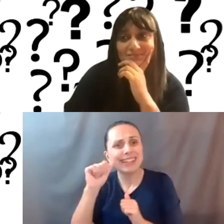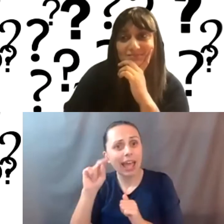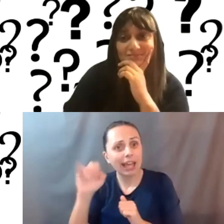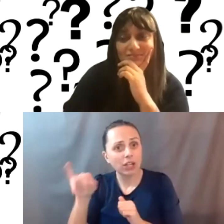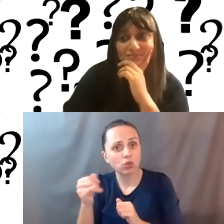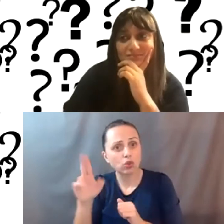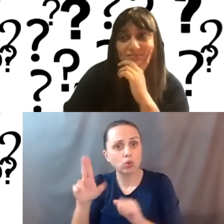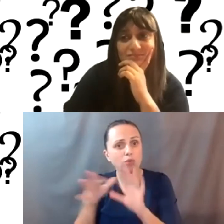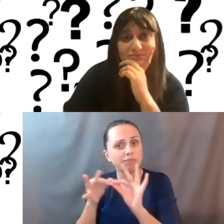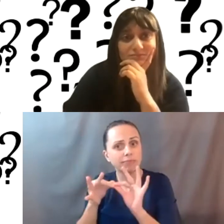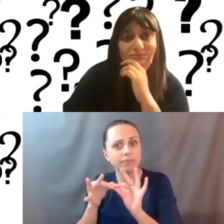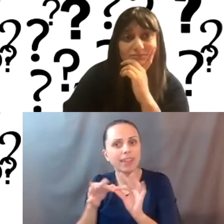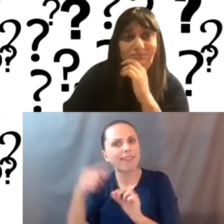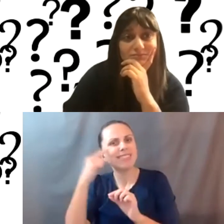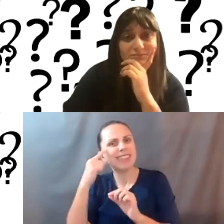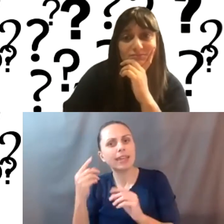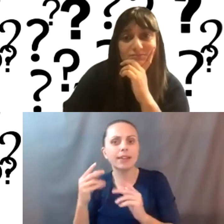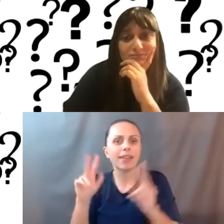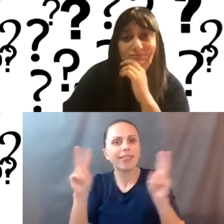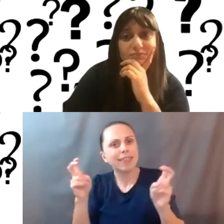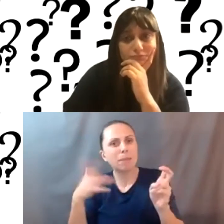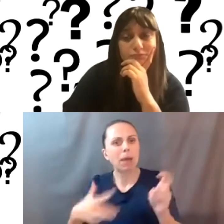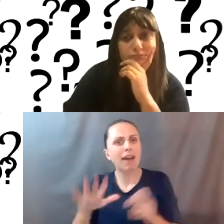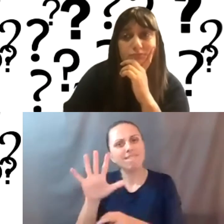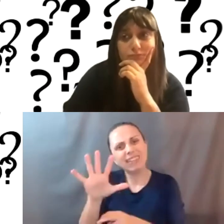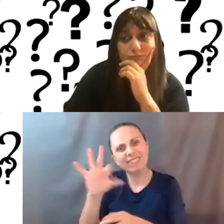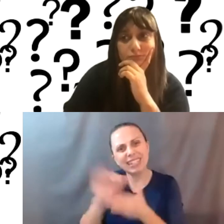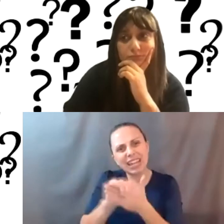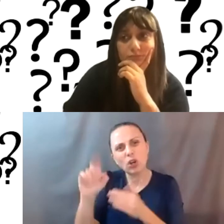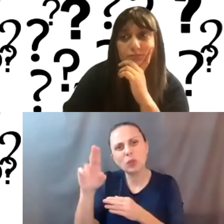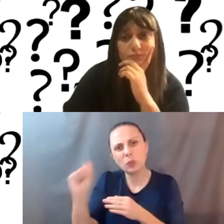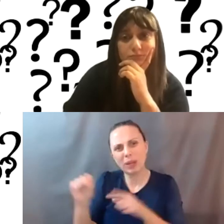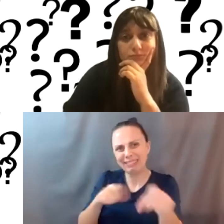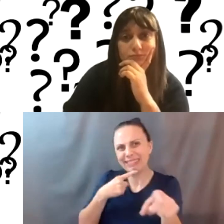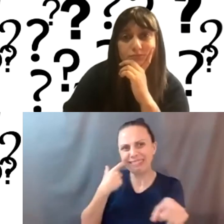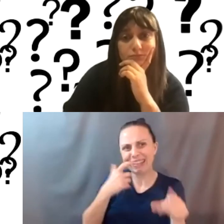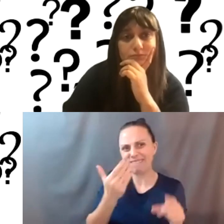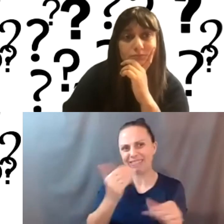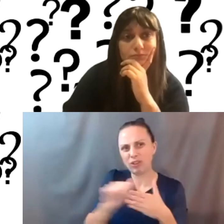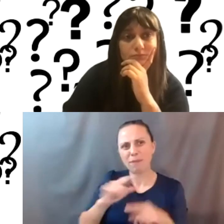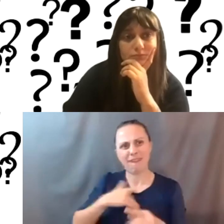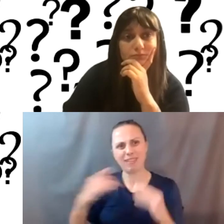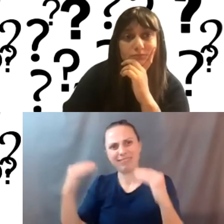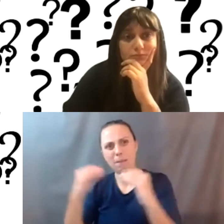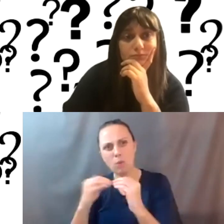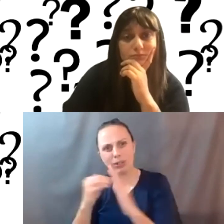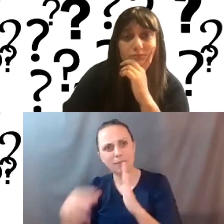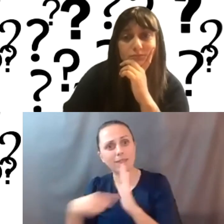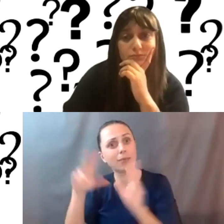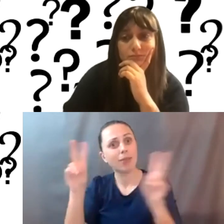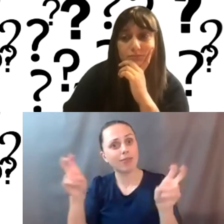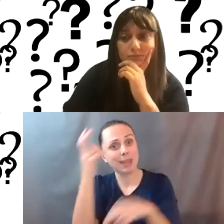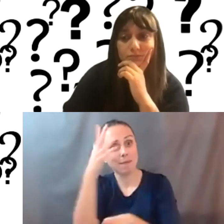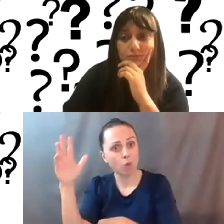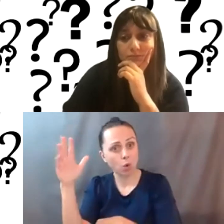Andrew, like I'm thinking they're more like in the 59 us, um, you know, for example, on theme forest, um, that theme